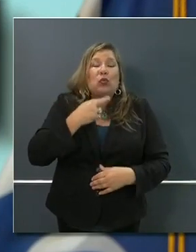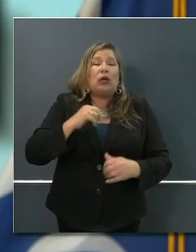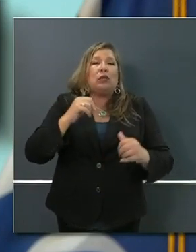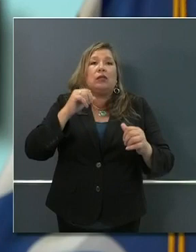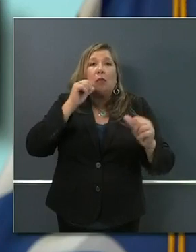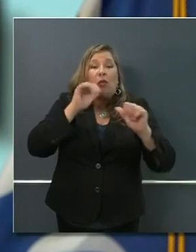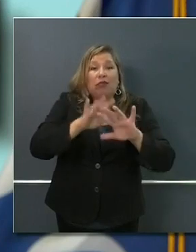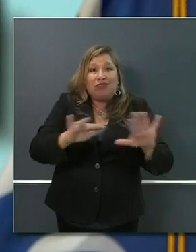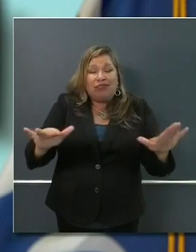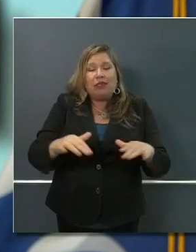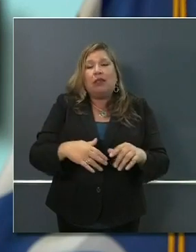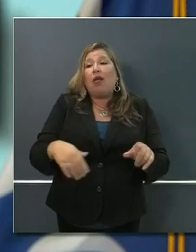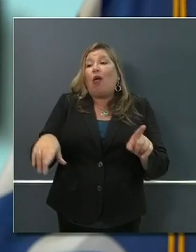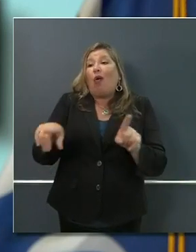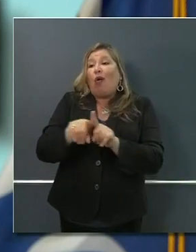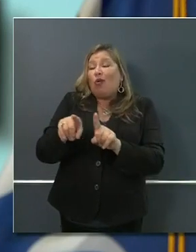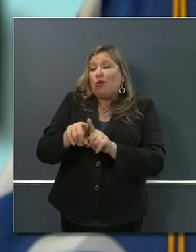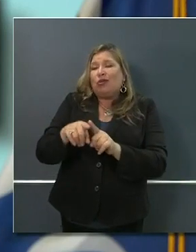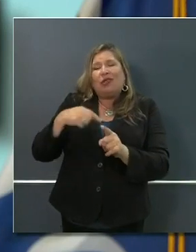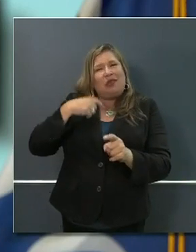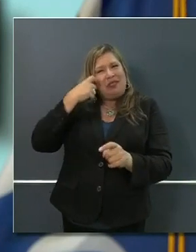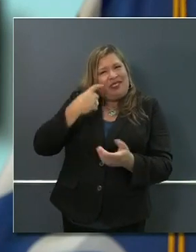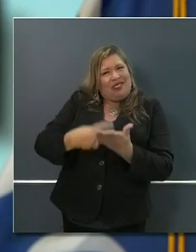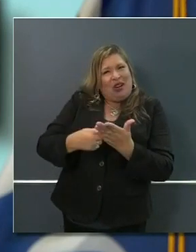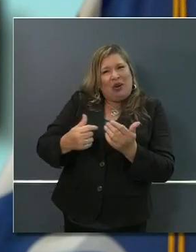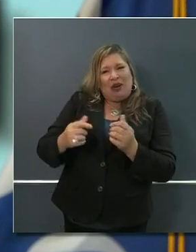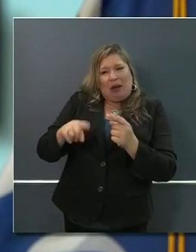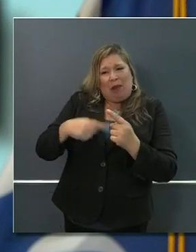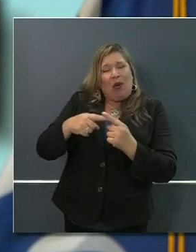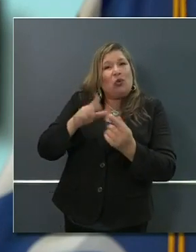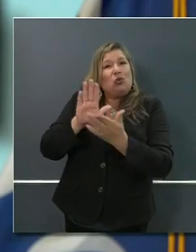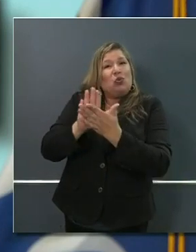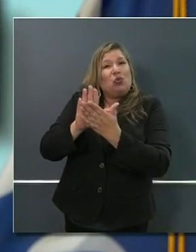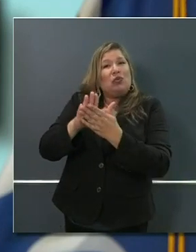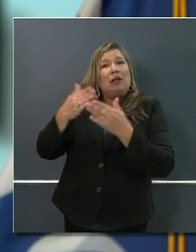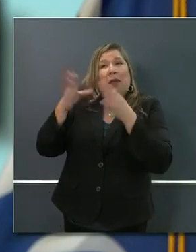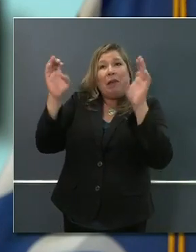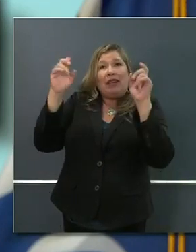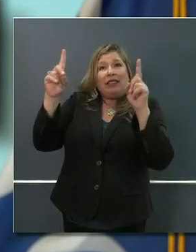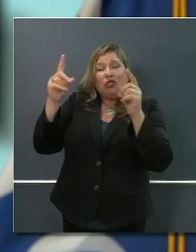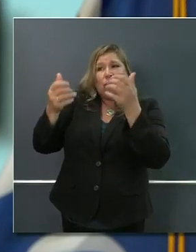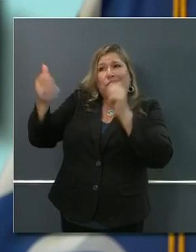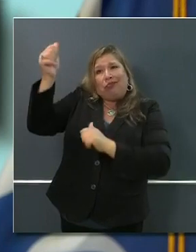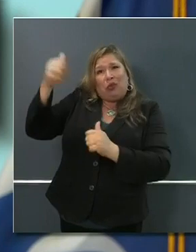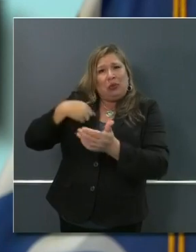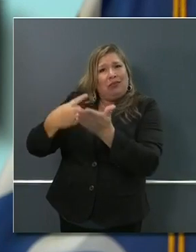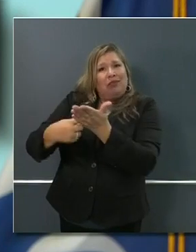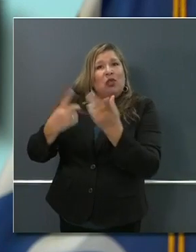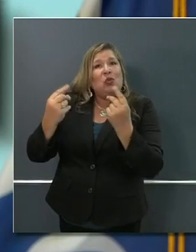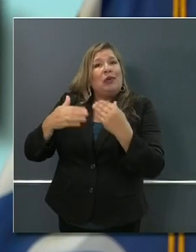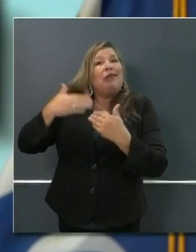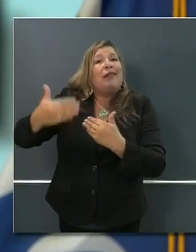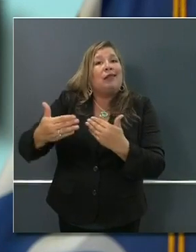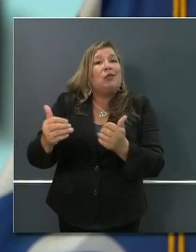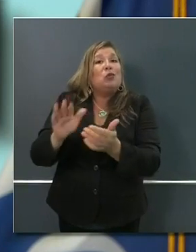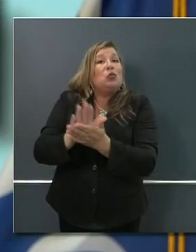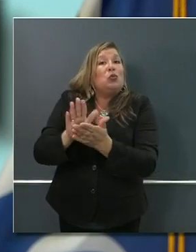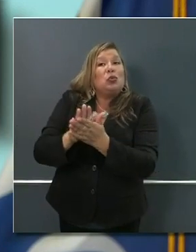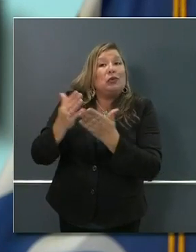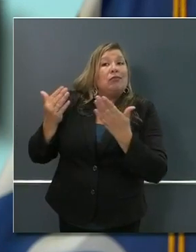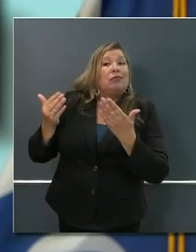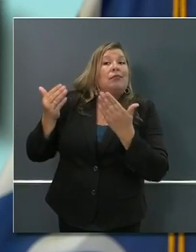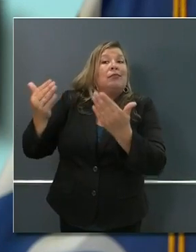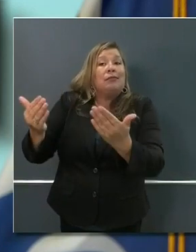superintendent of public education, an hour or so ago about next steps in terms of our schools and beginning to look beyond